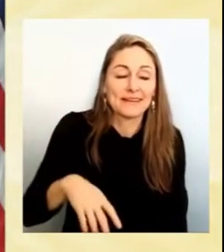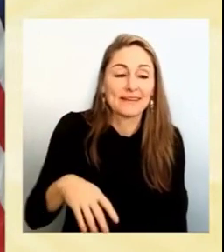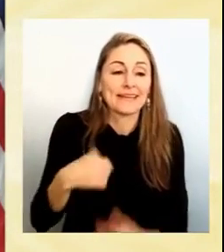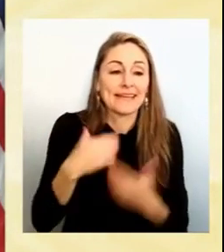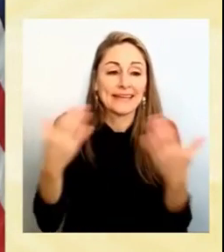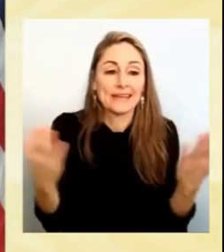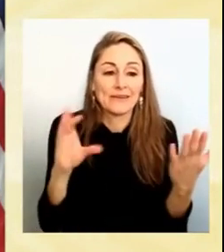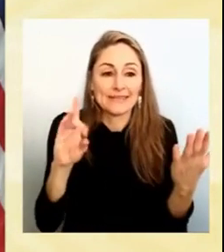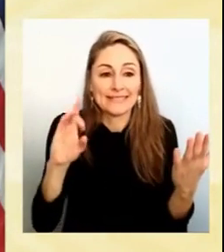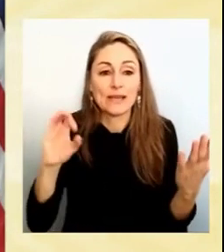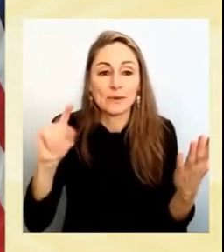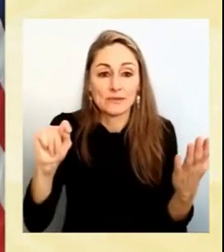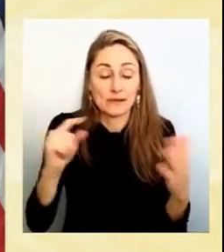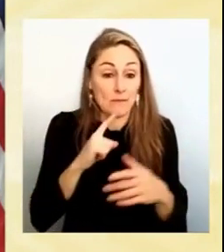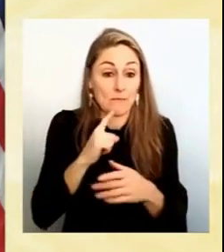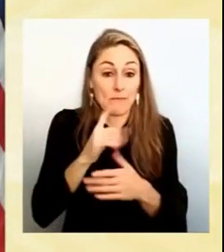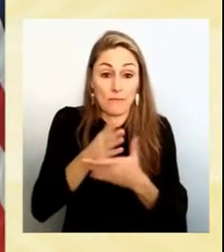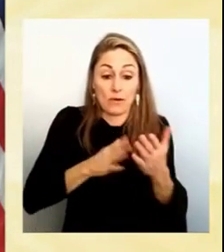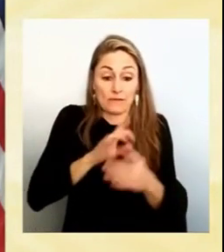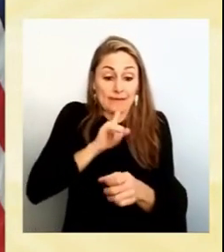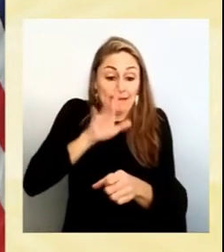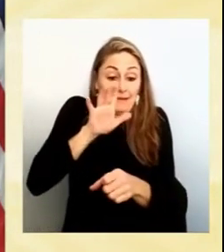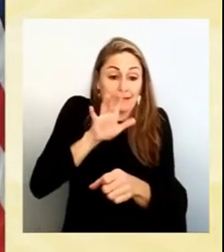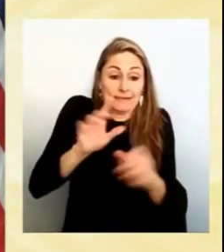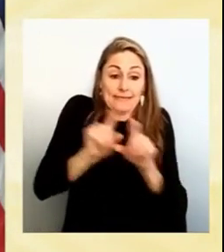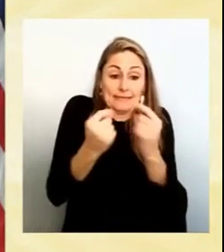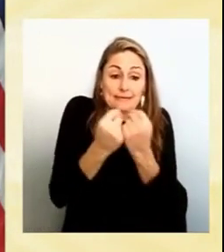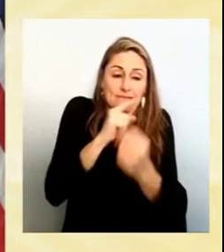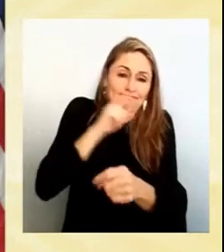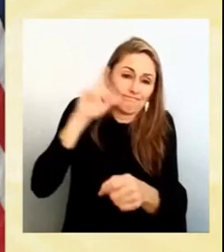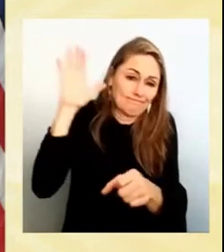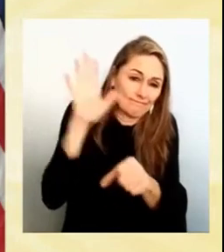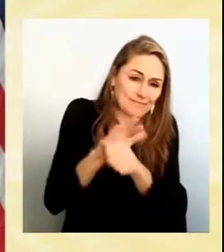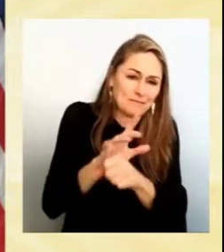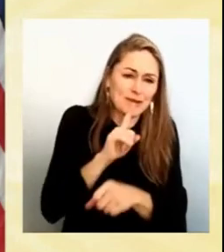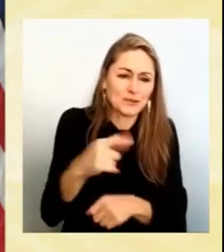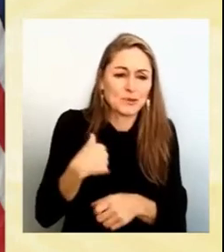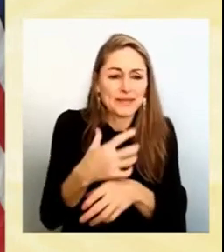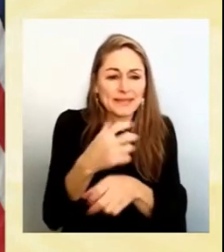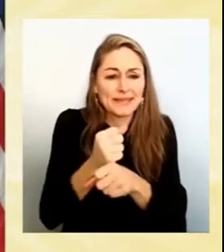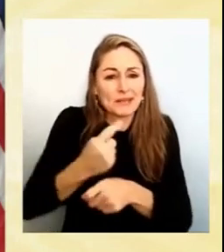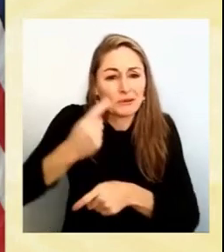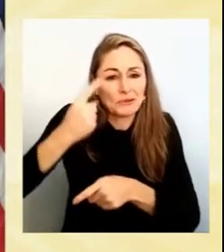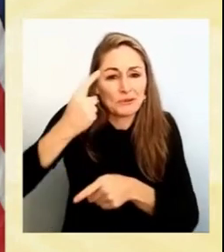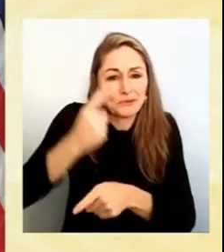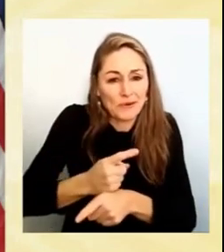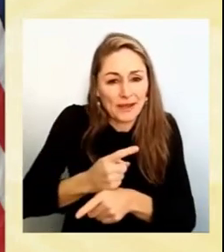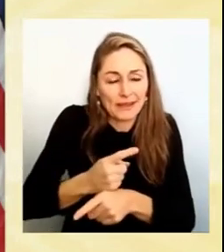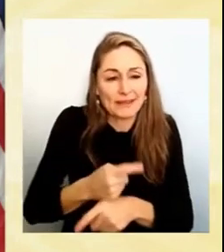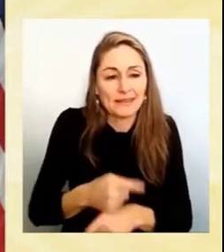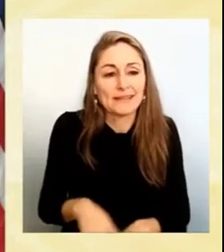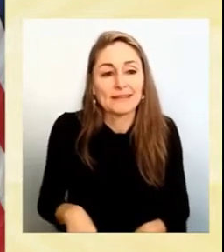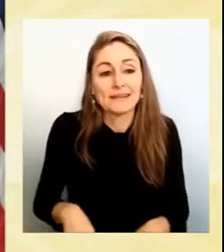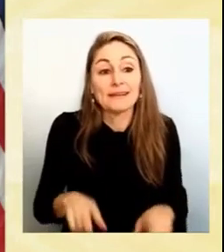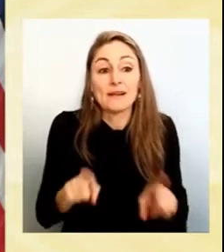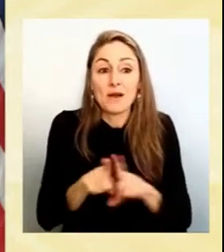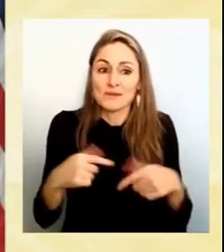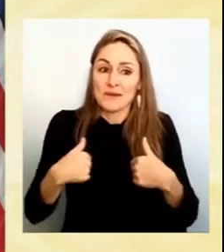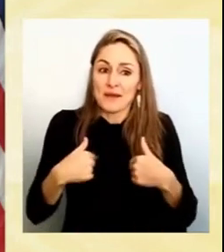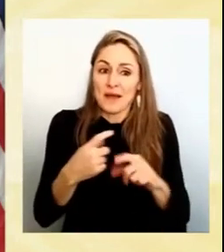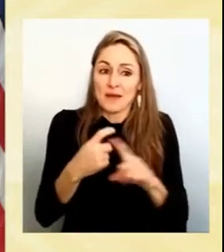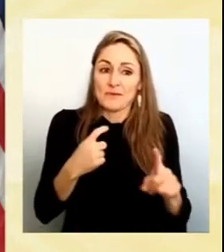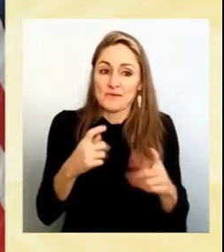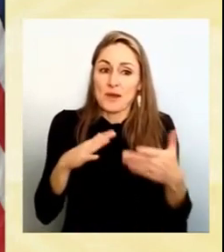team that is so committed to making sure that we get this right. And I say that also as somebody who comes from a